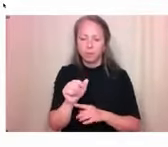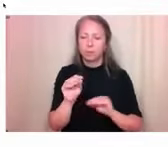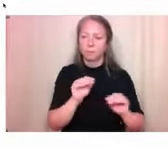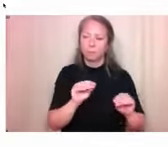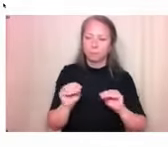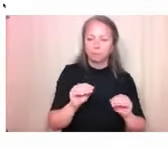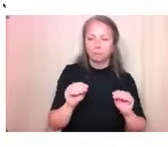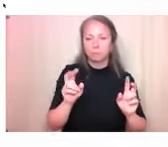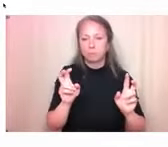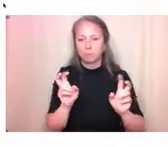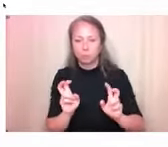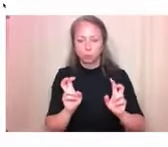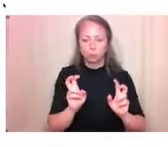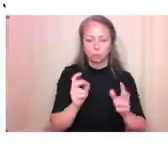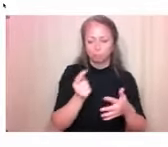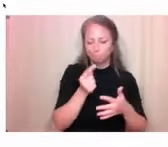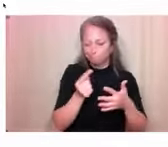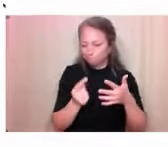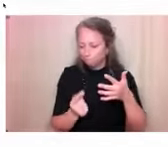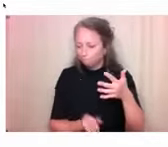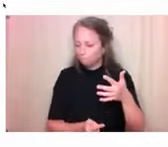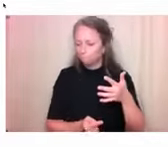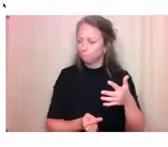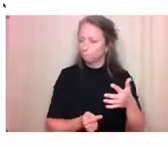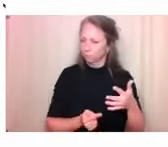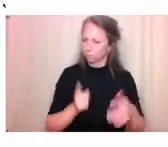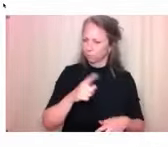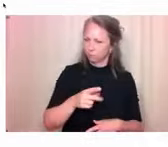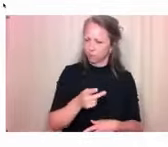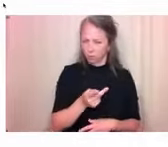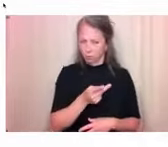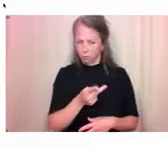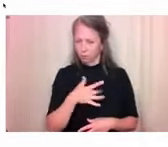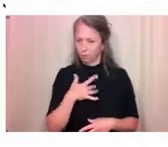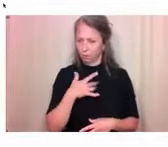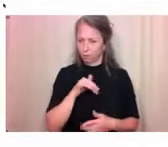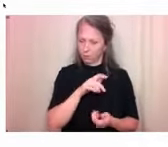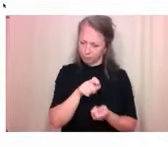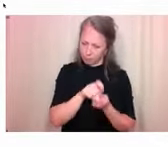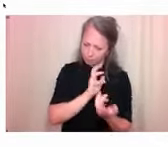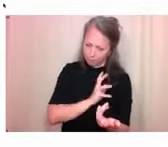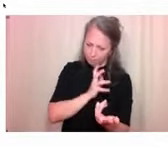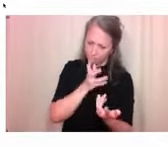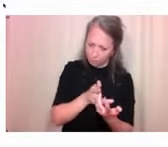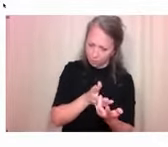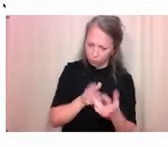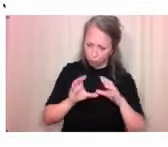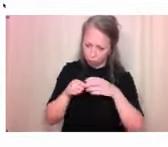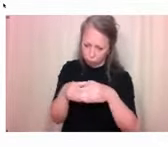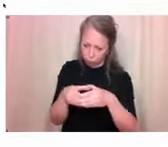say that this is specifically for that population or is it meant for anyone to use?